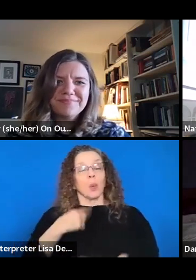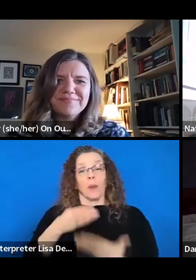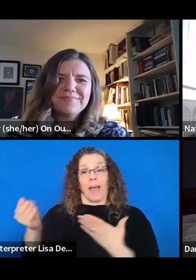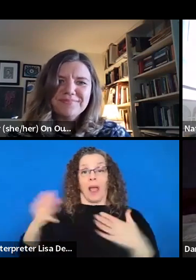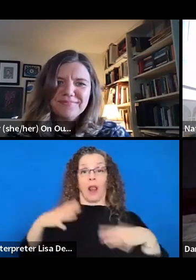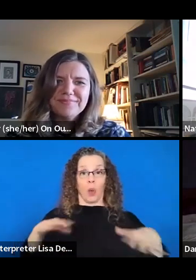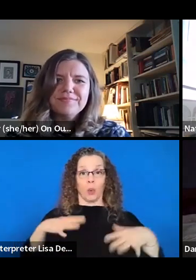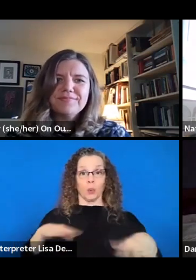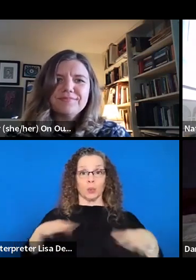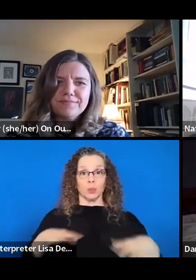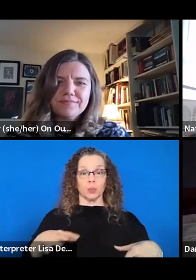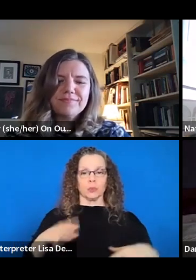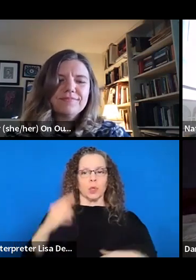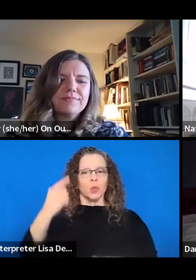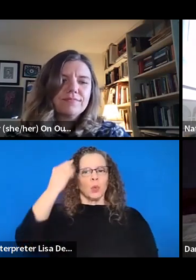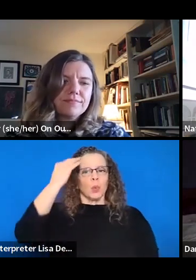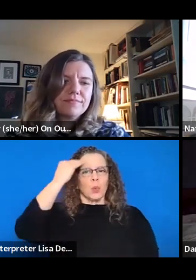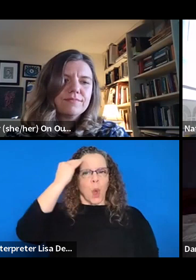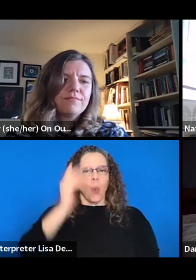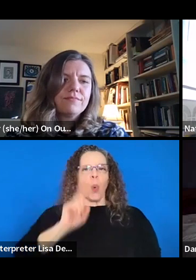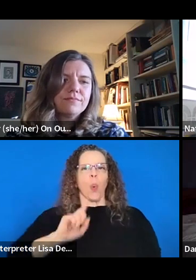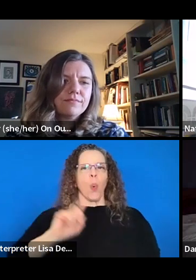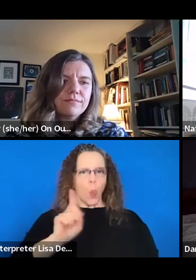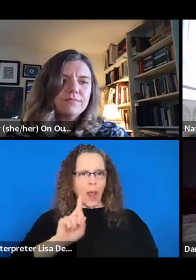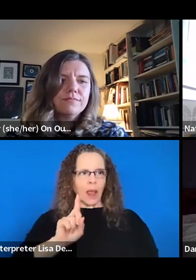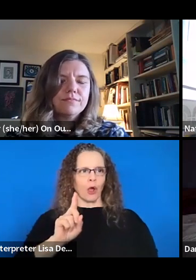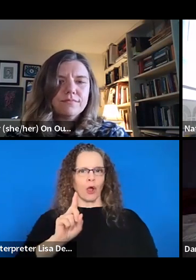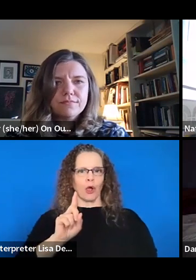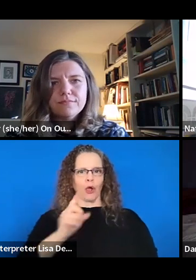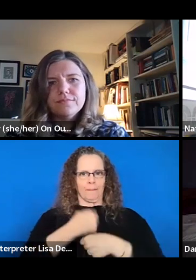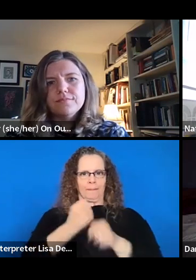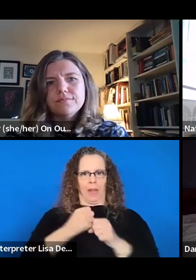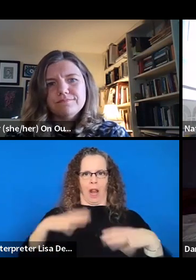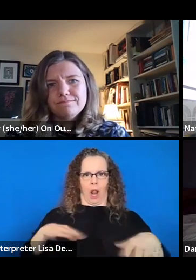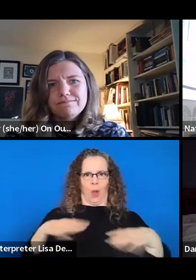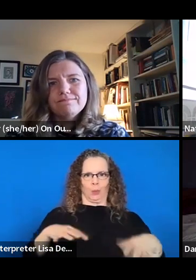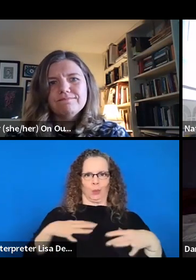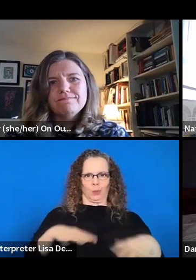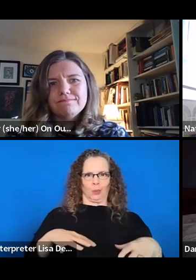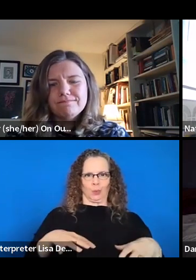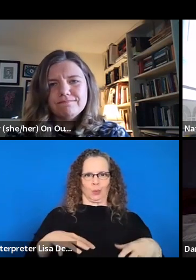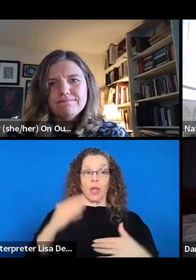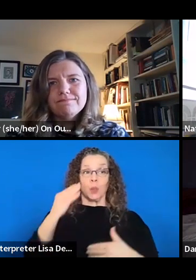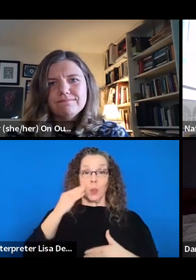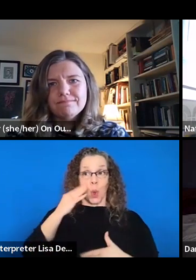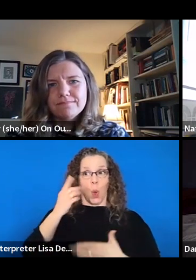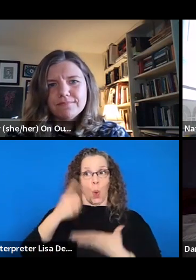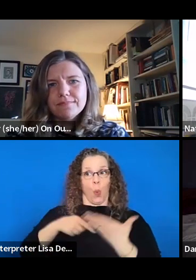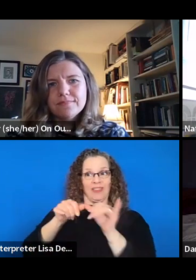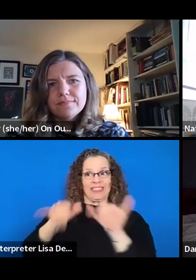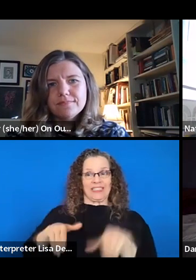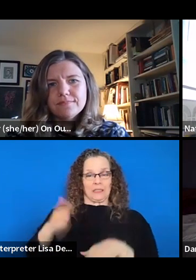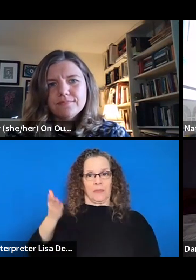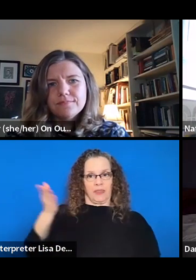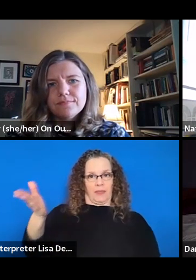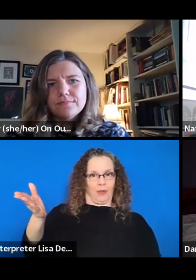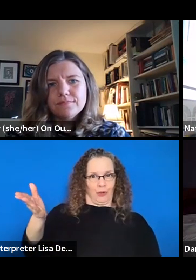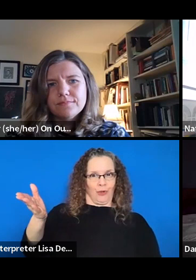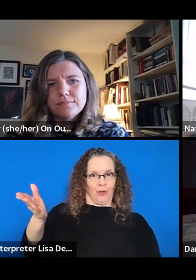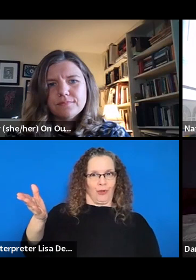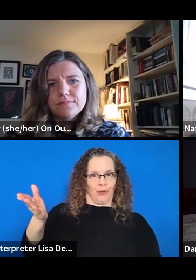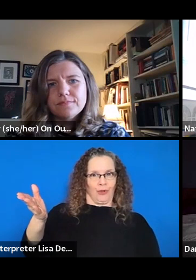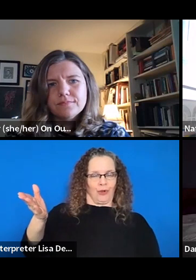you know, when you know where your clothing is being made and what the labor conditions are, you make choices based off of that. And of course,